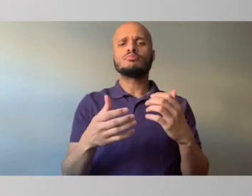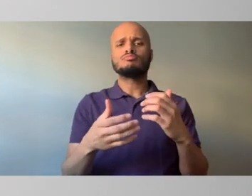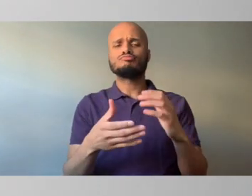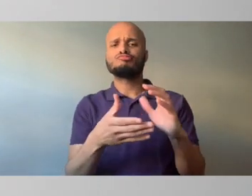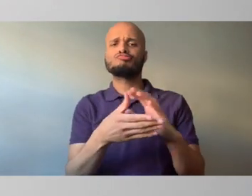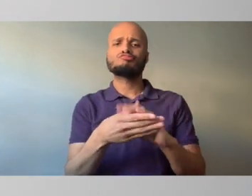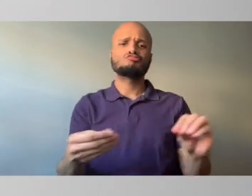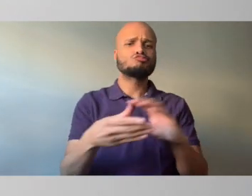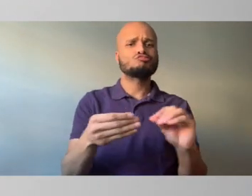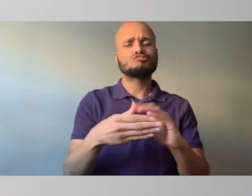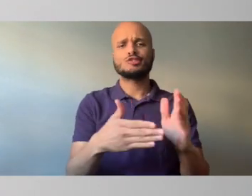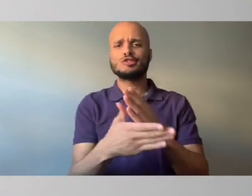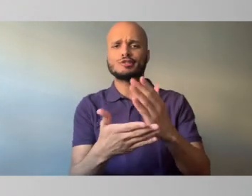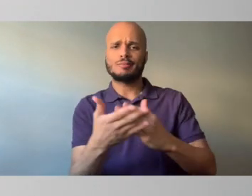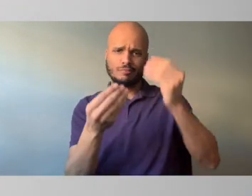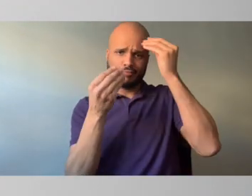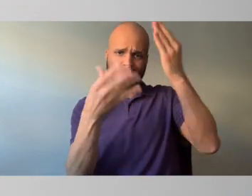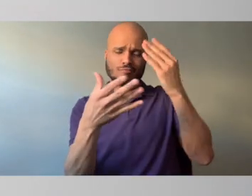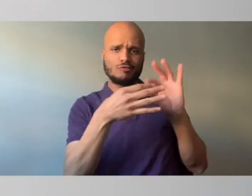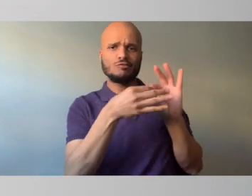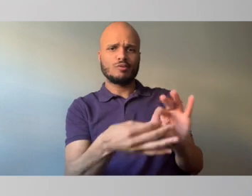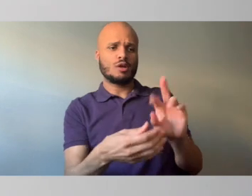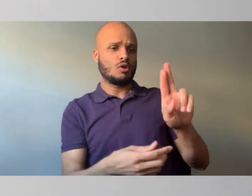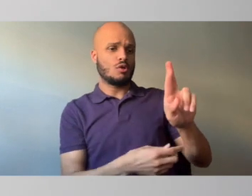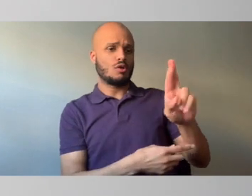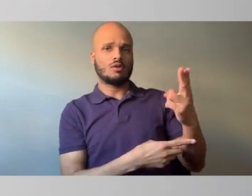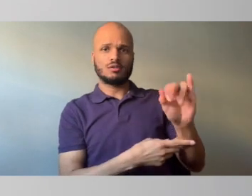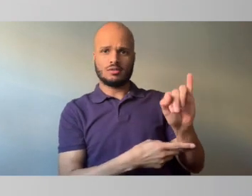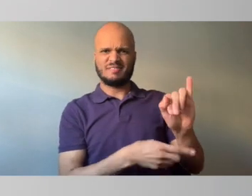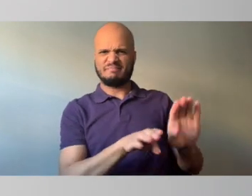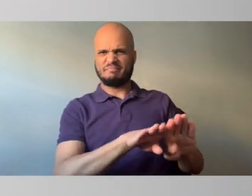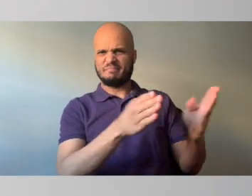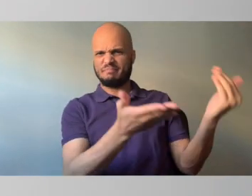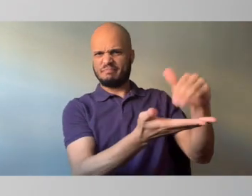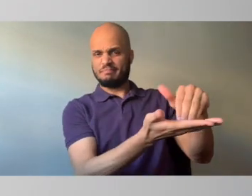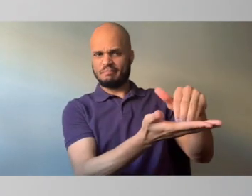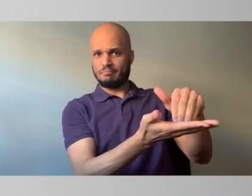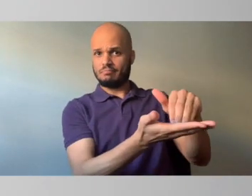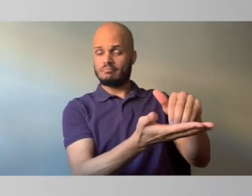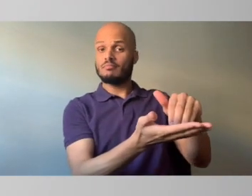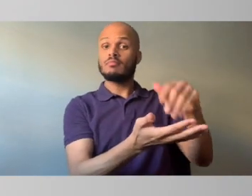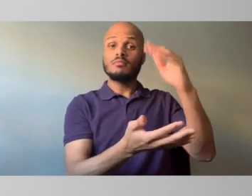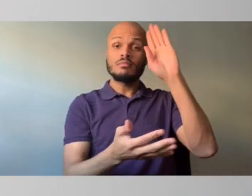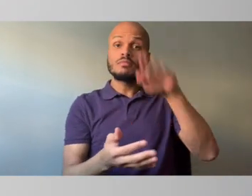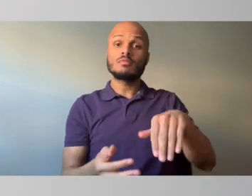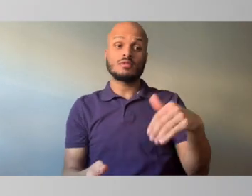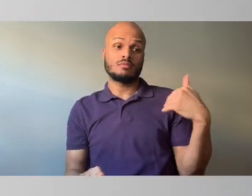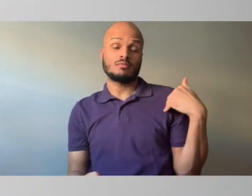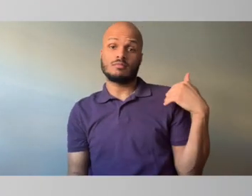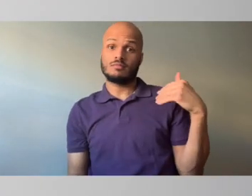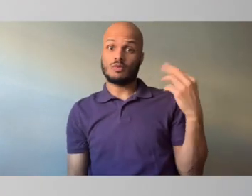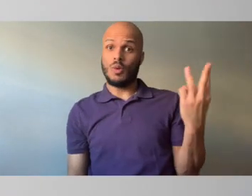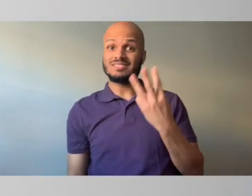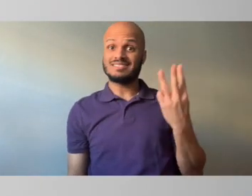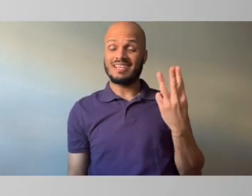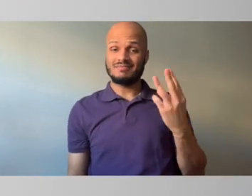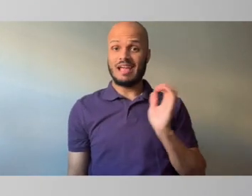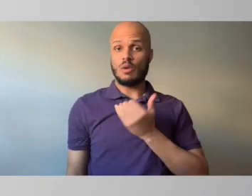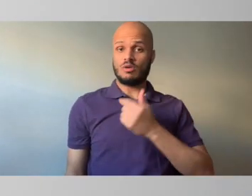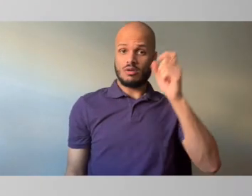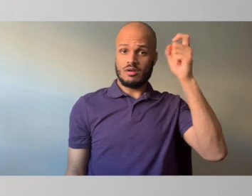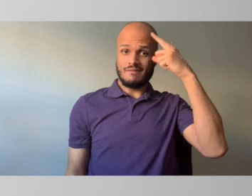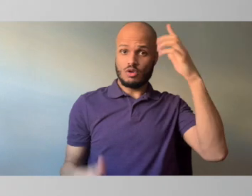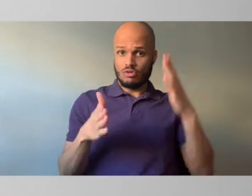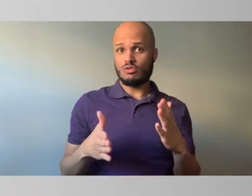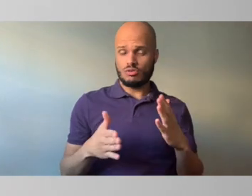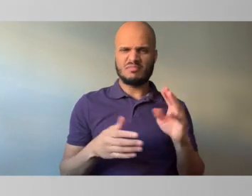information about the reopening of Restoration House International. As you know, on Wednesday, our governor stated that he